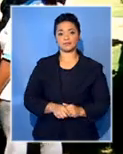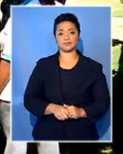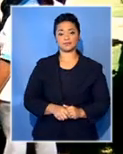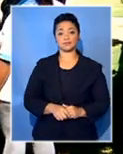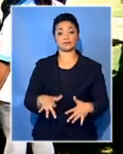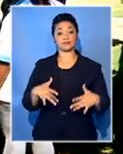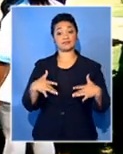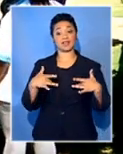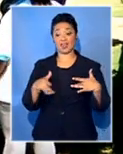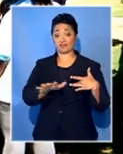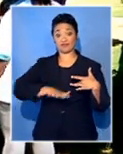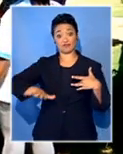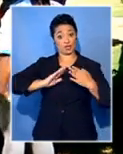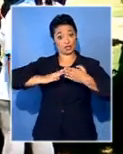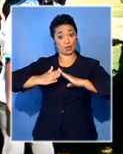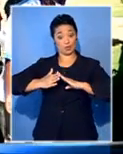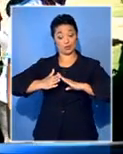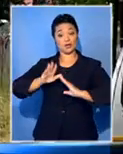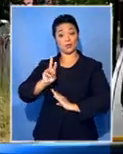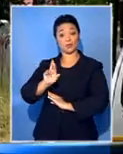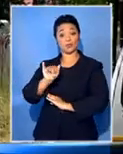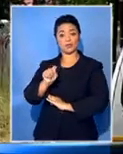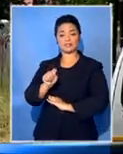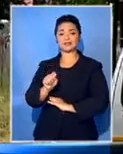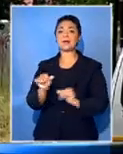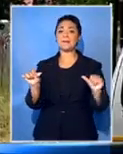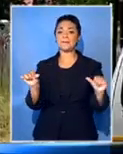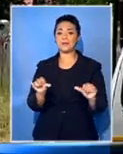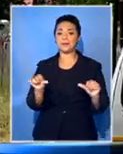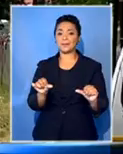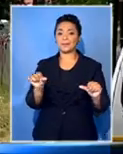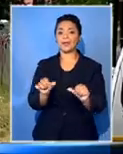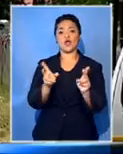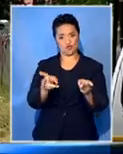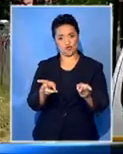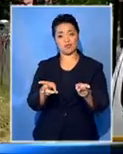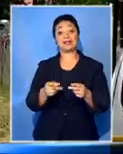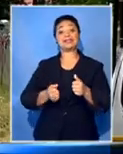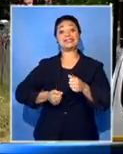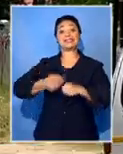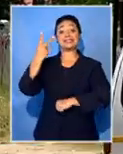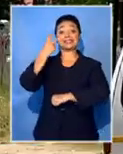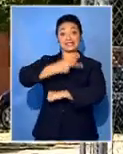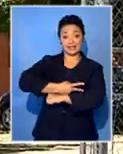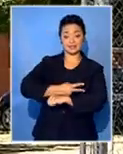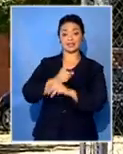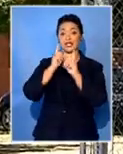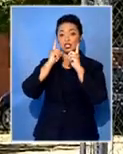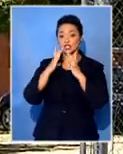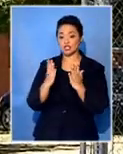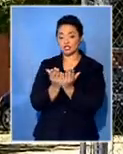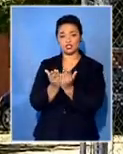Life in Mututlung is gradually returning to normal, but teaching and learning were disrupted for the second consecutive day.